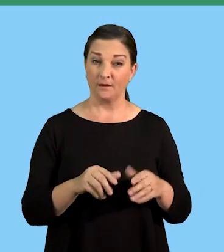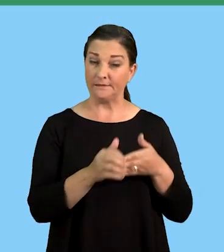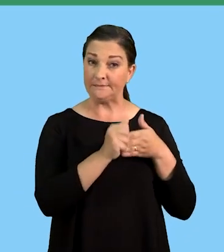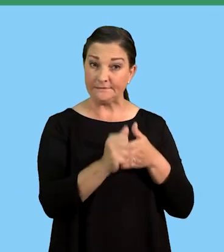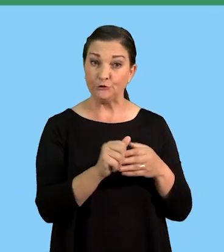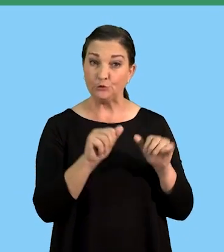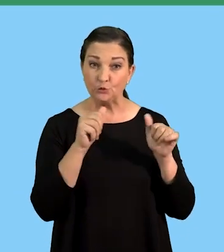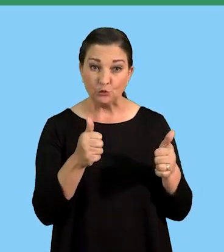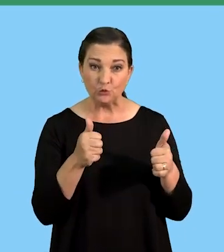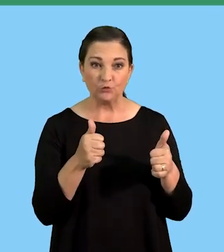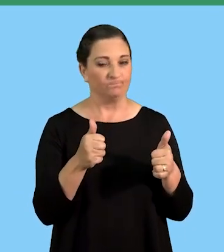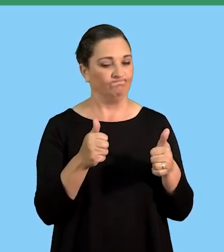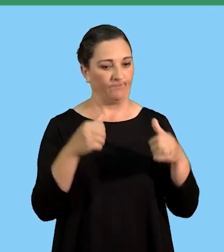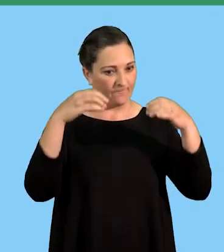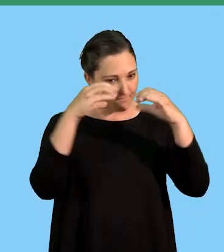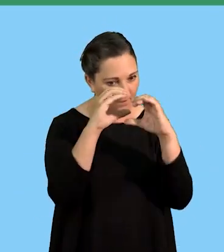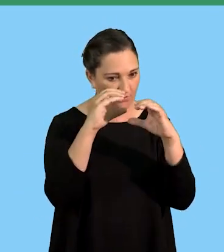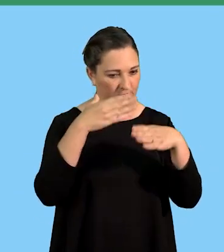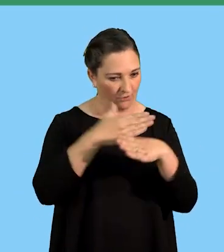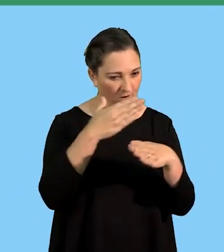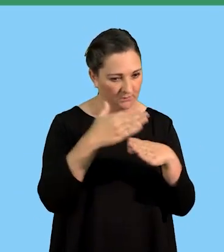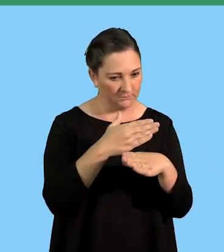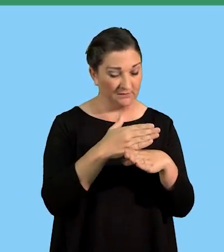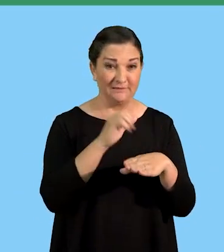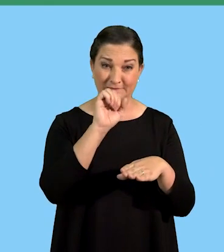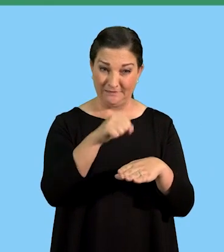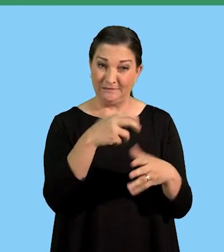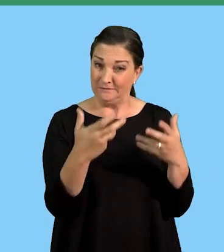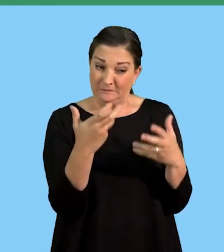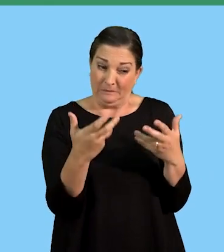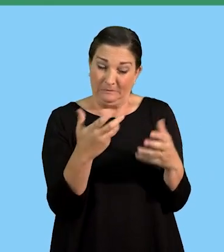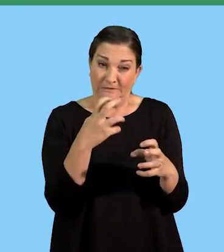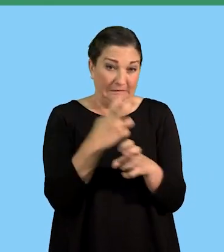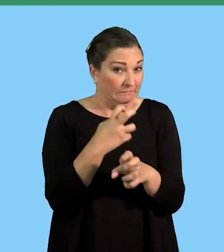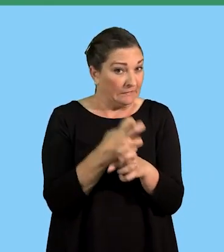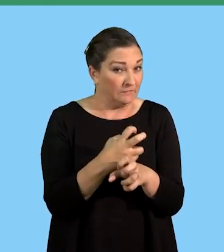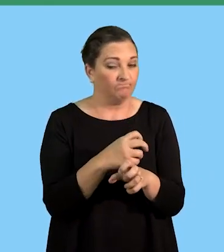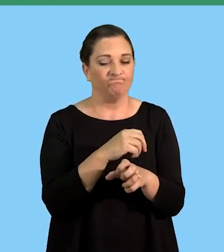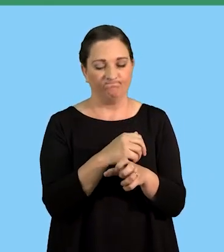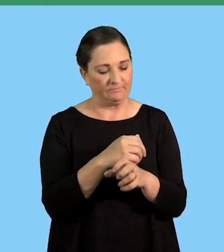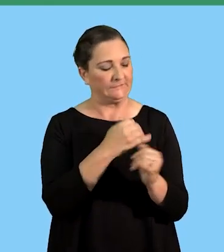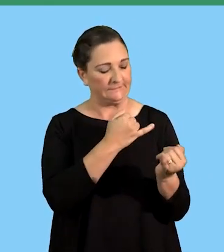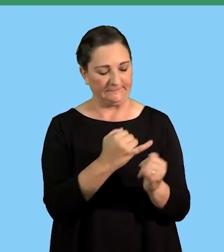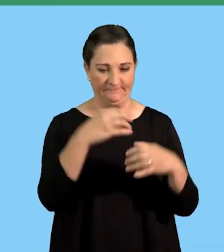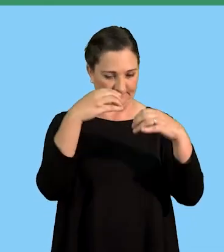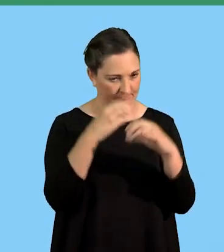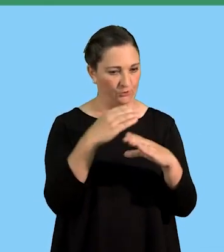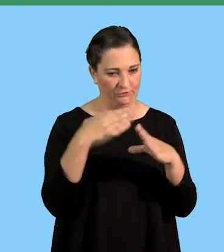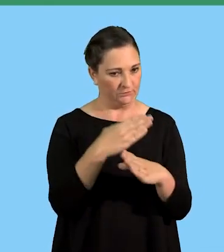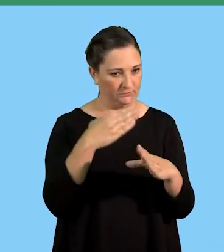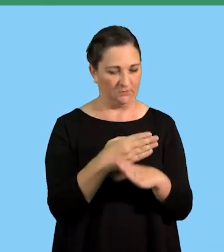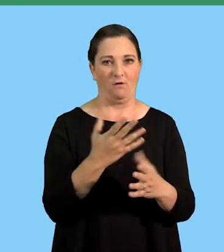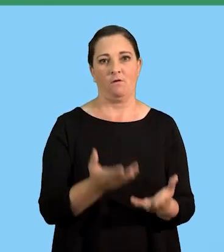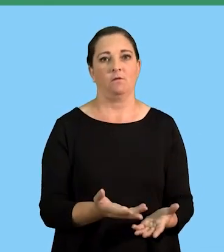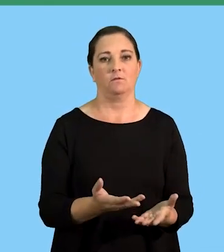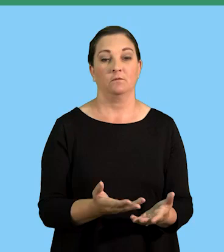good leaders will stay with the task regardless of the difficulties of that particular task. So, that